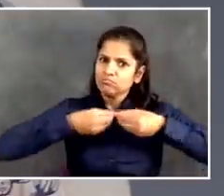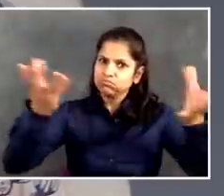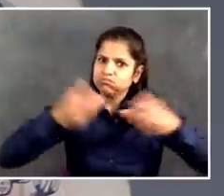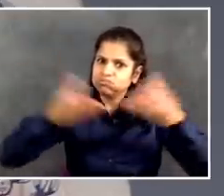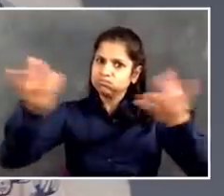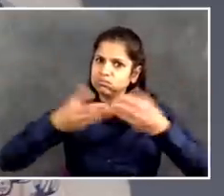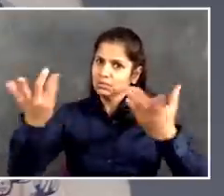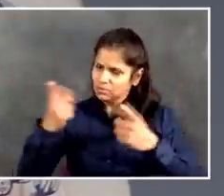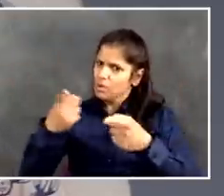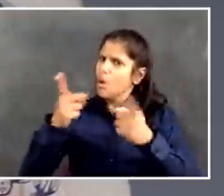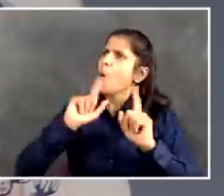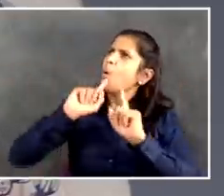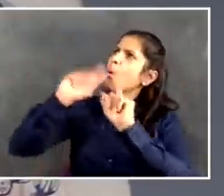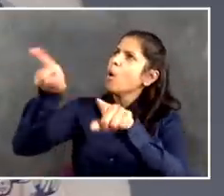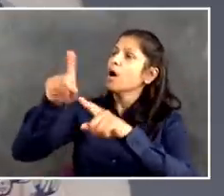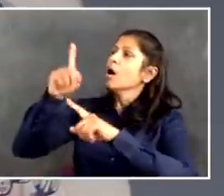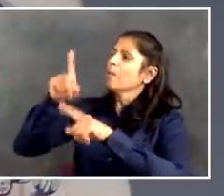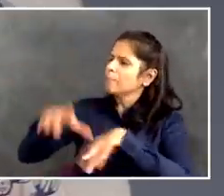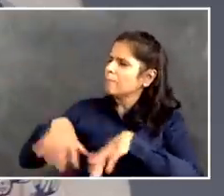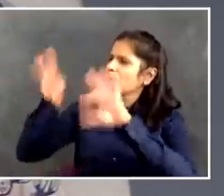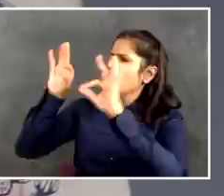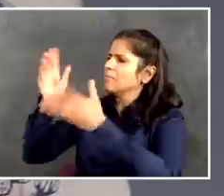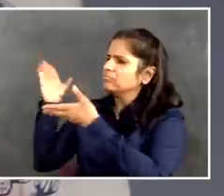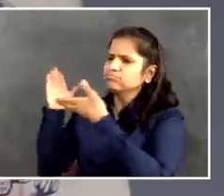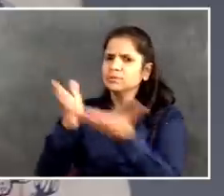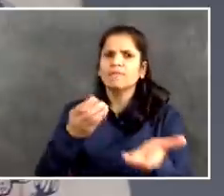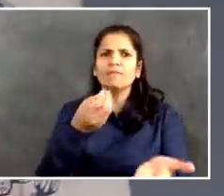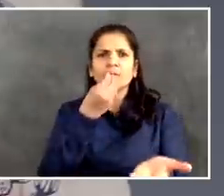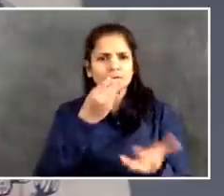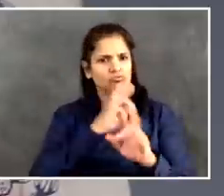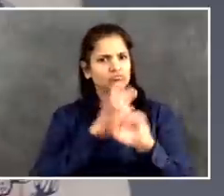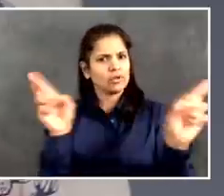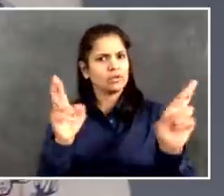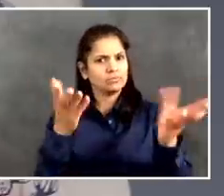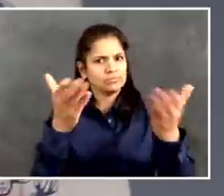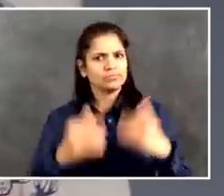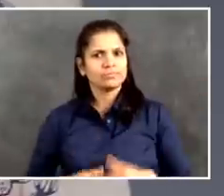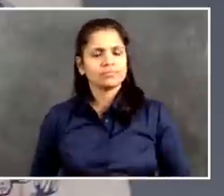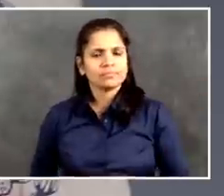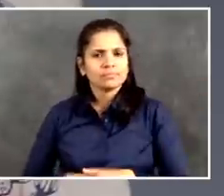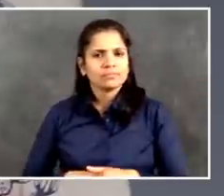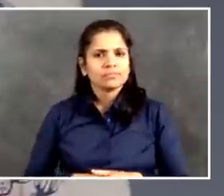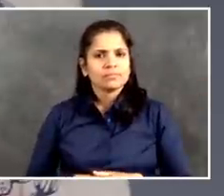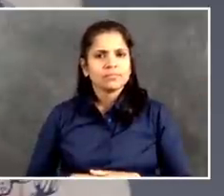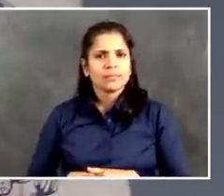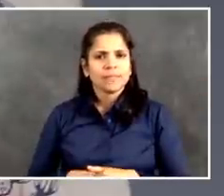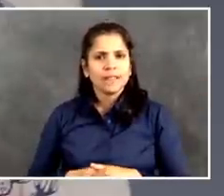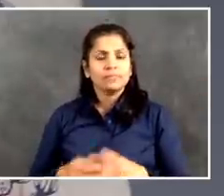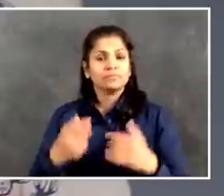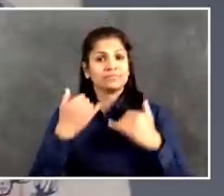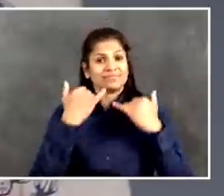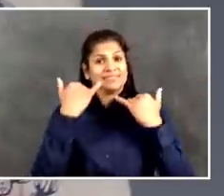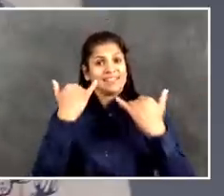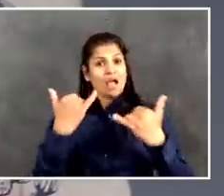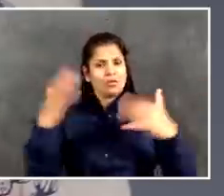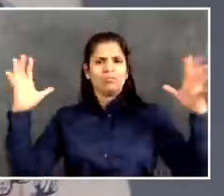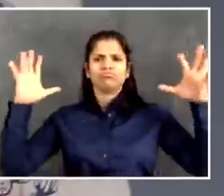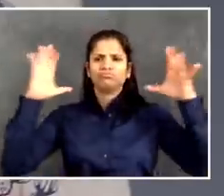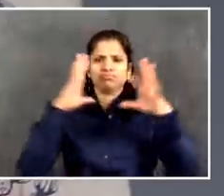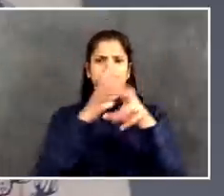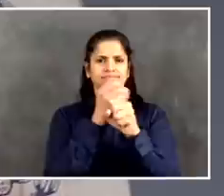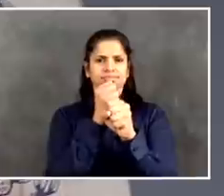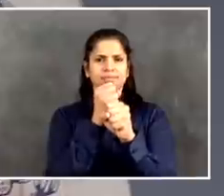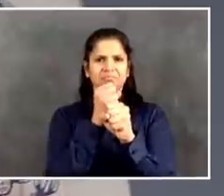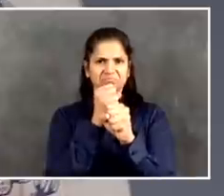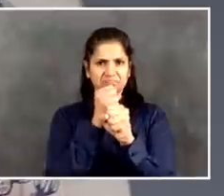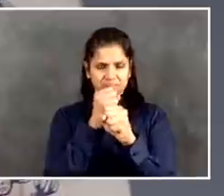So as I conclude, I want to refer to a phrase I've been hearing